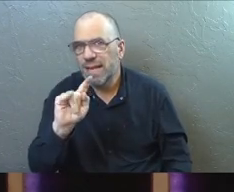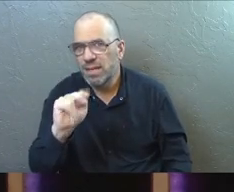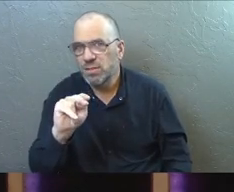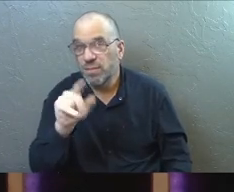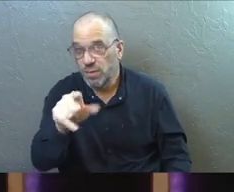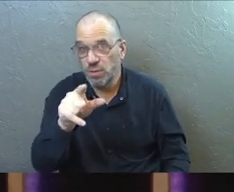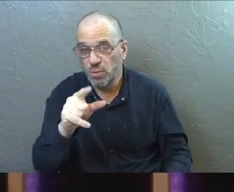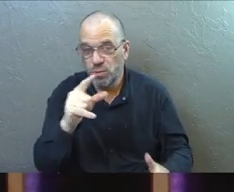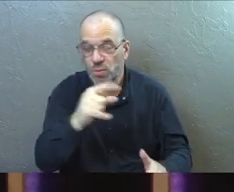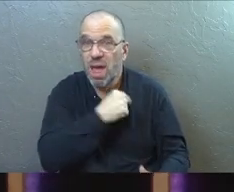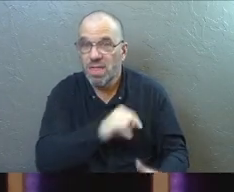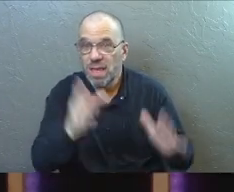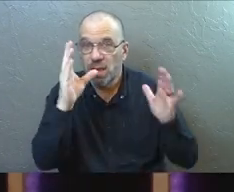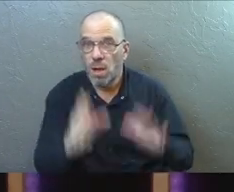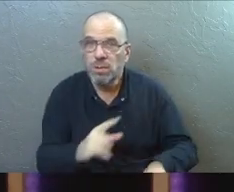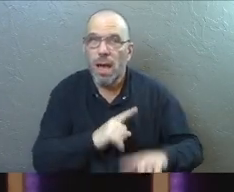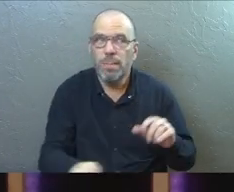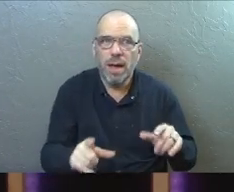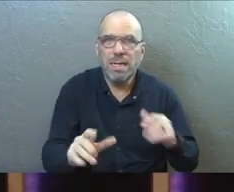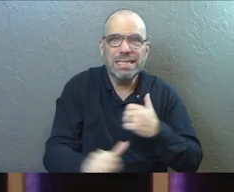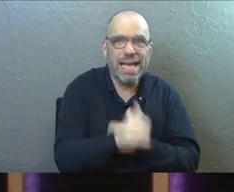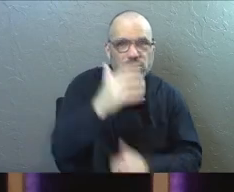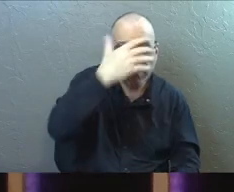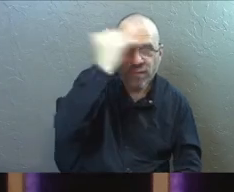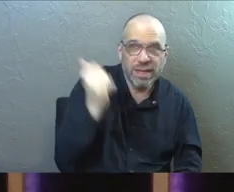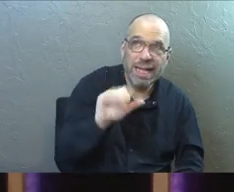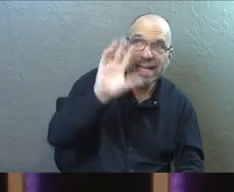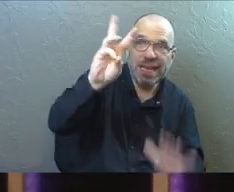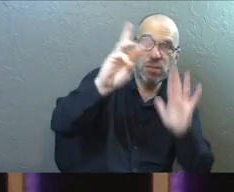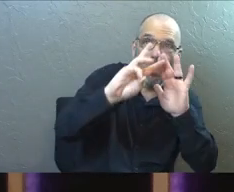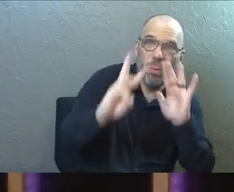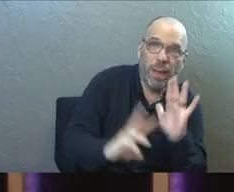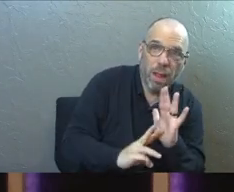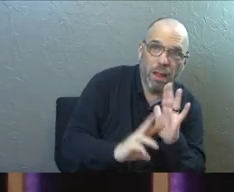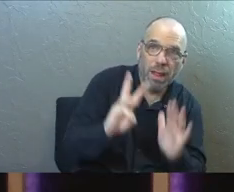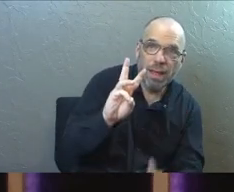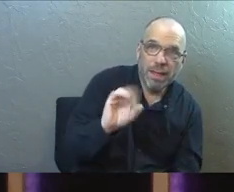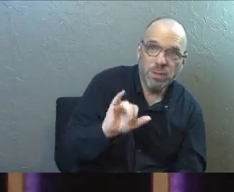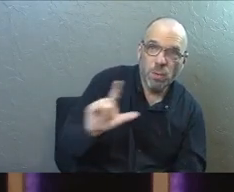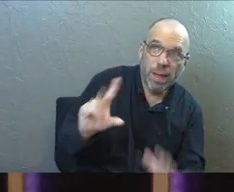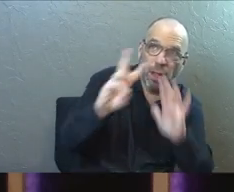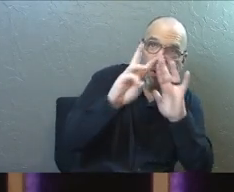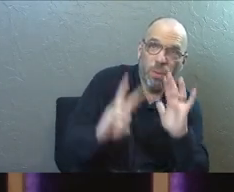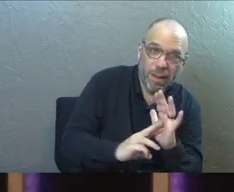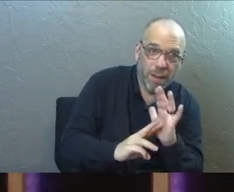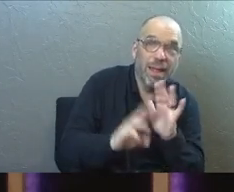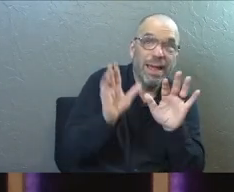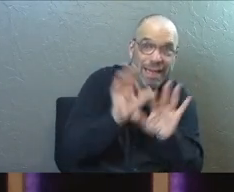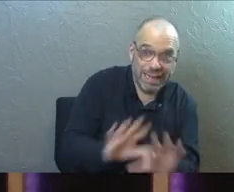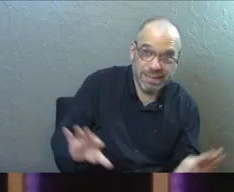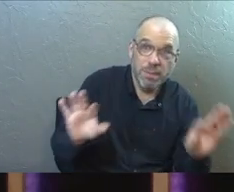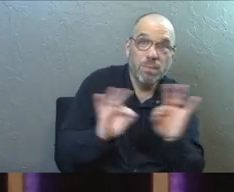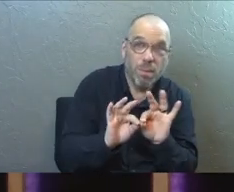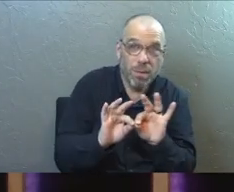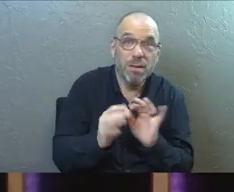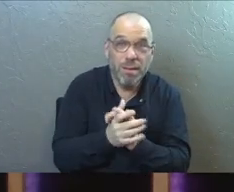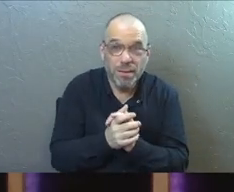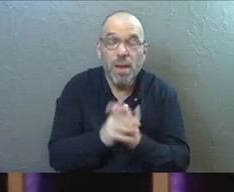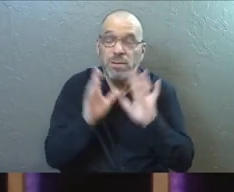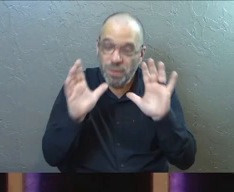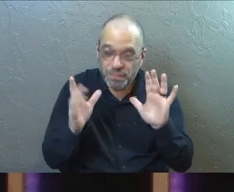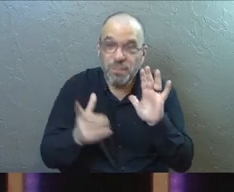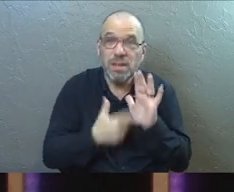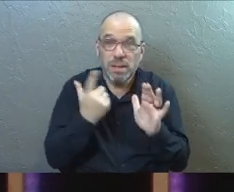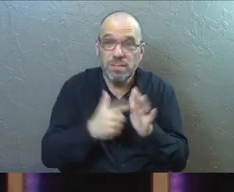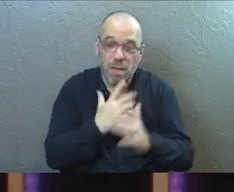it is dangerous to forget the will of God. God, it does matter. And